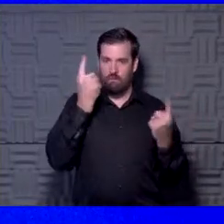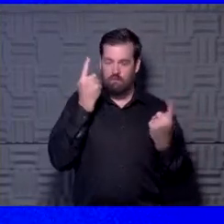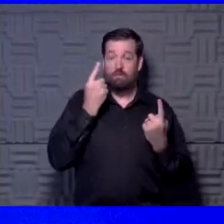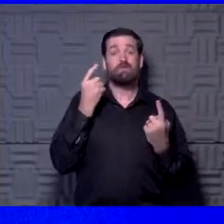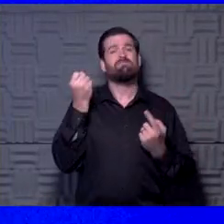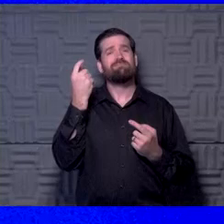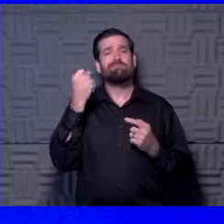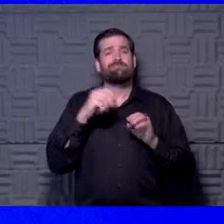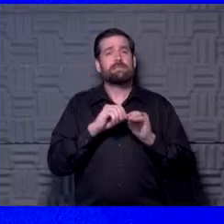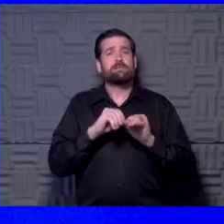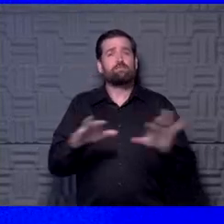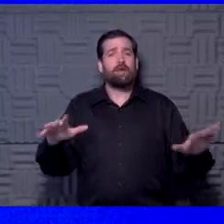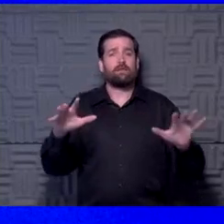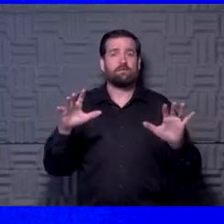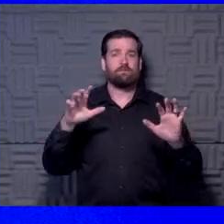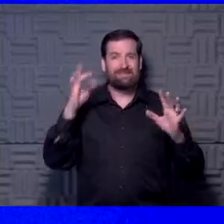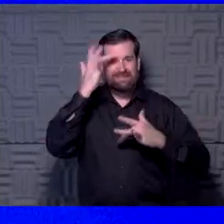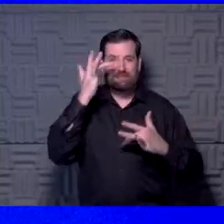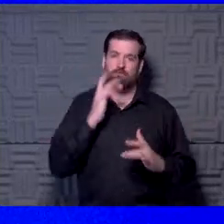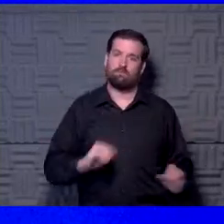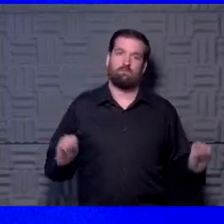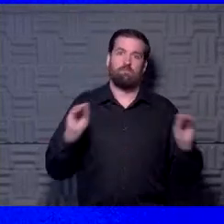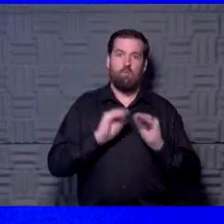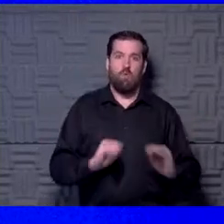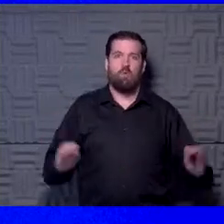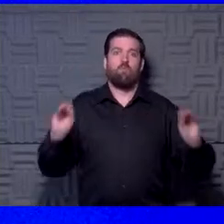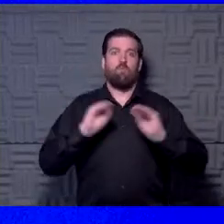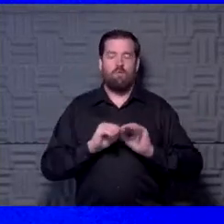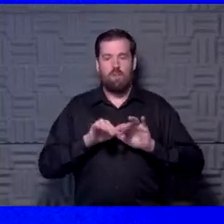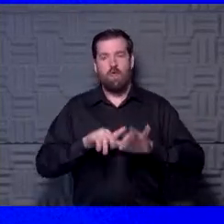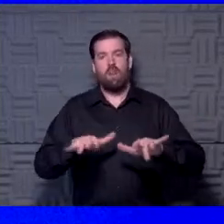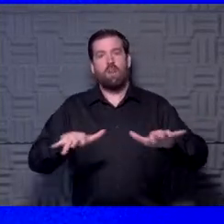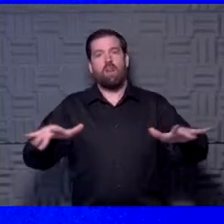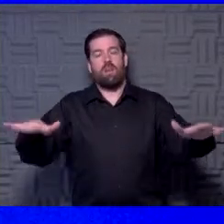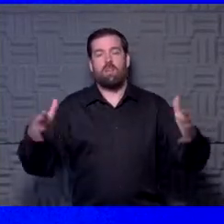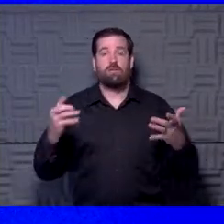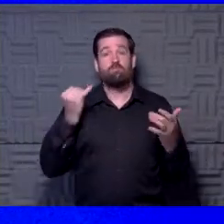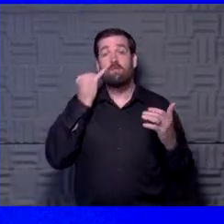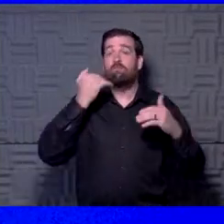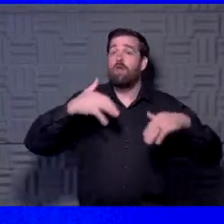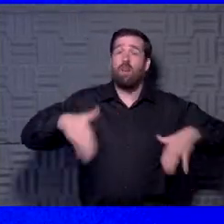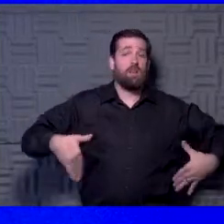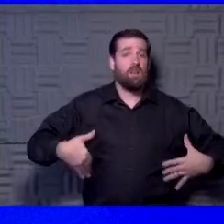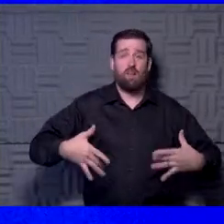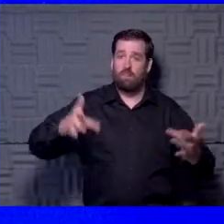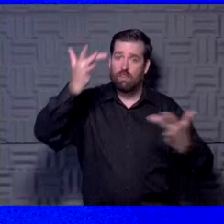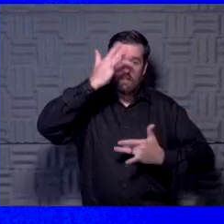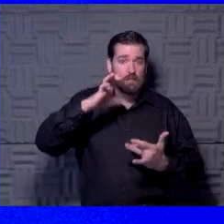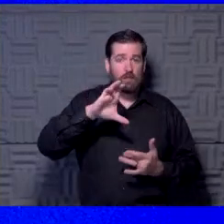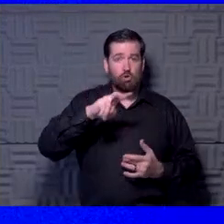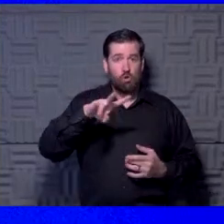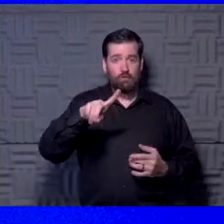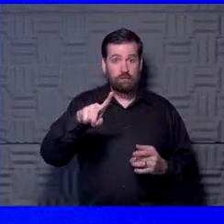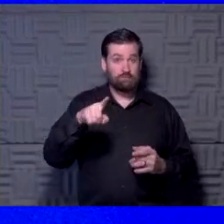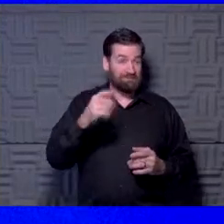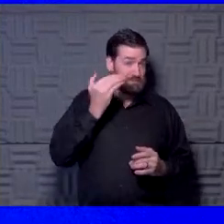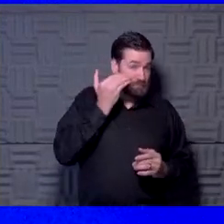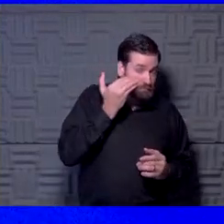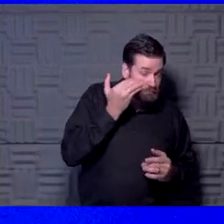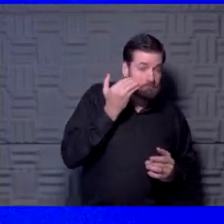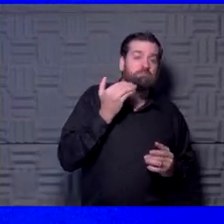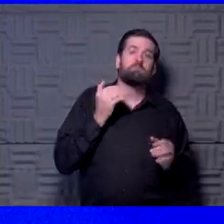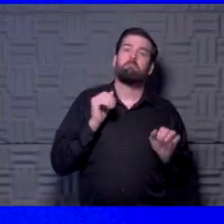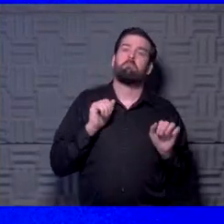spread of the disease is more and more. So I think if you haven't had COVID that you know of, it's probably